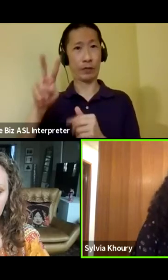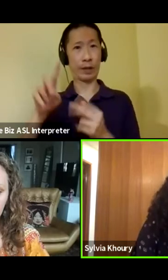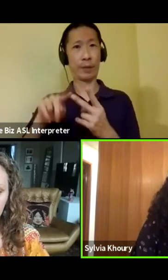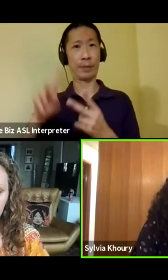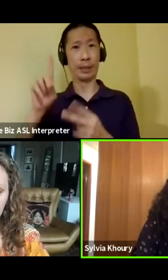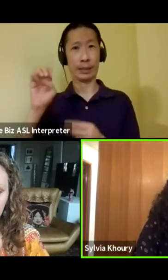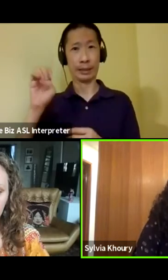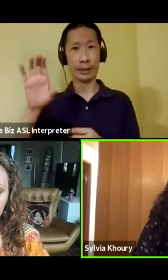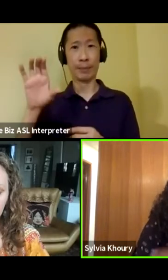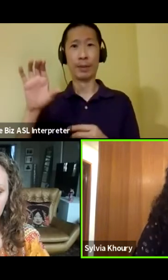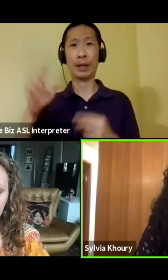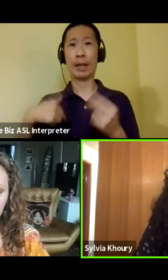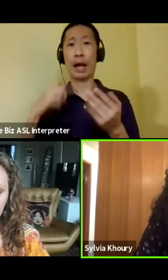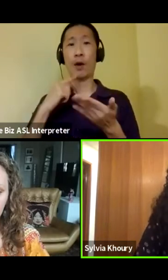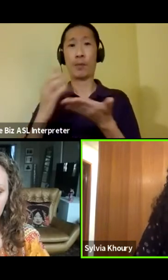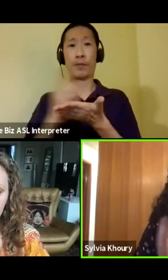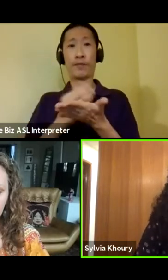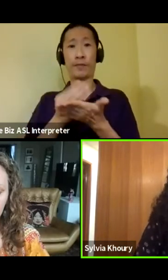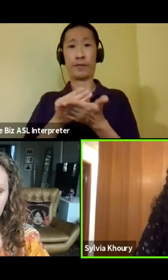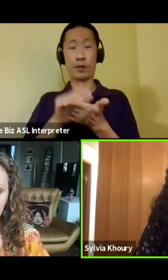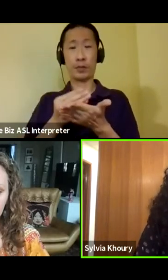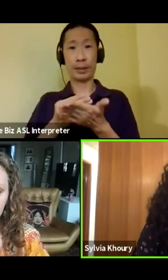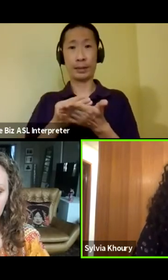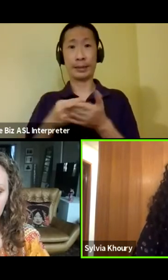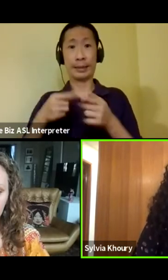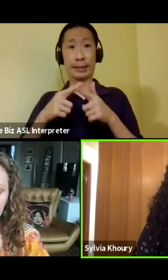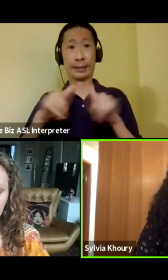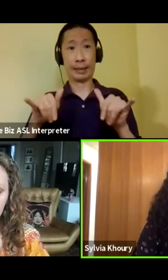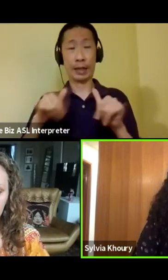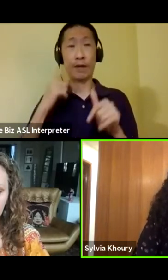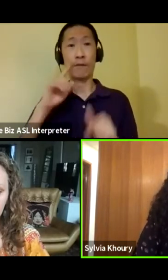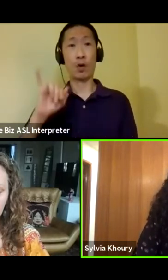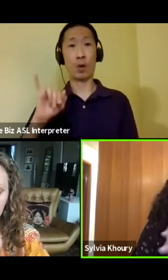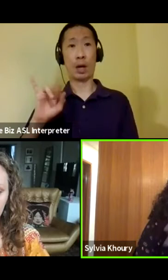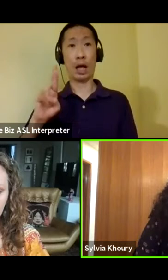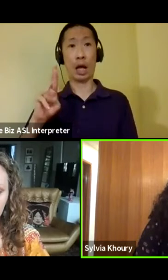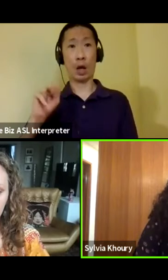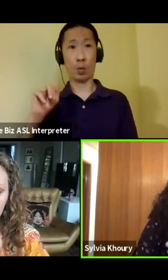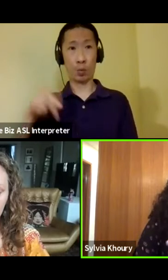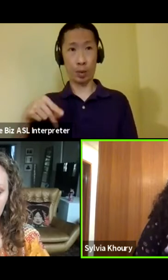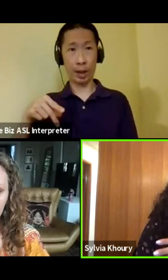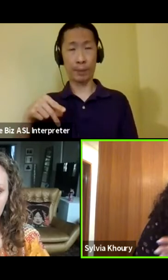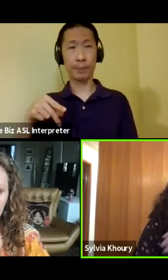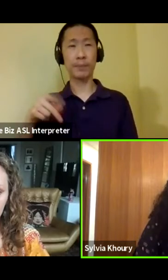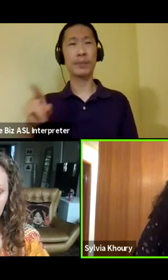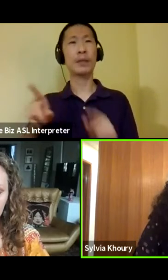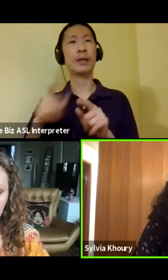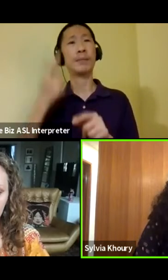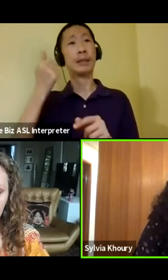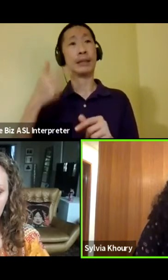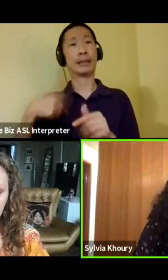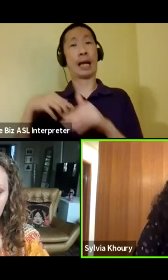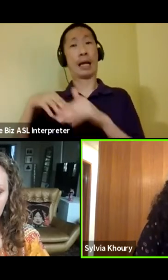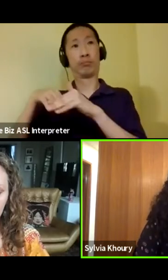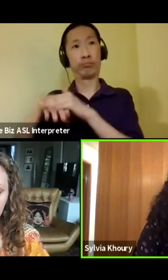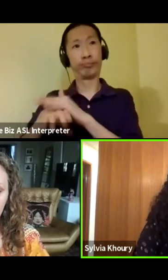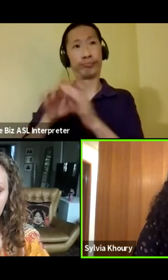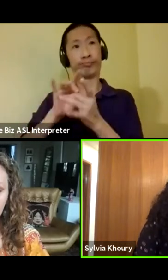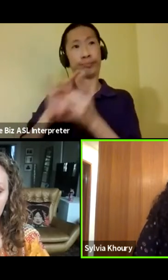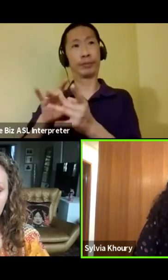and I will be fundraising parallel to the production for IRAP, seeing as my entry point really was these legal